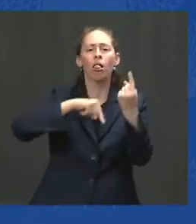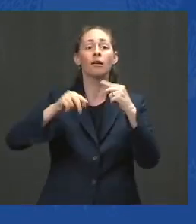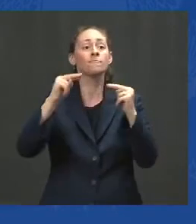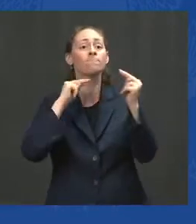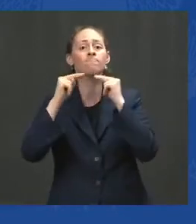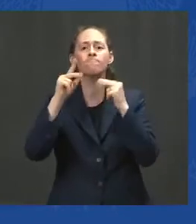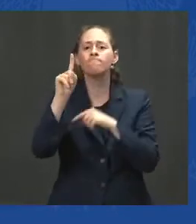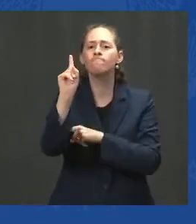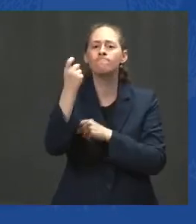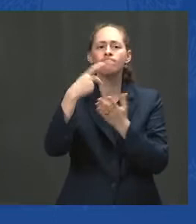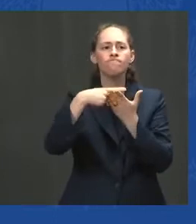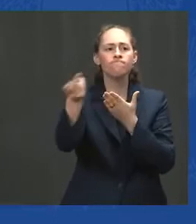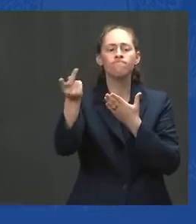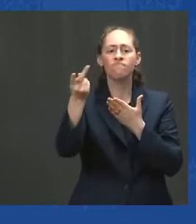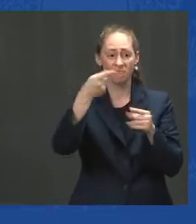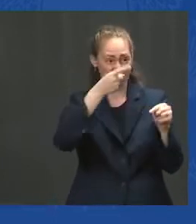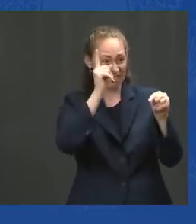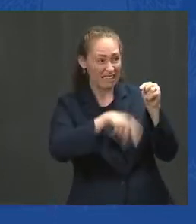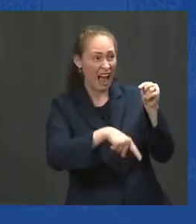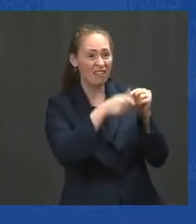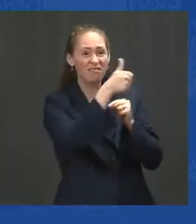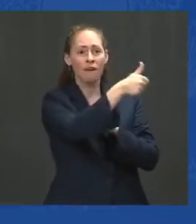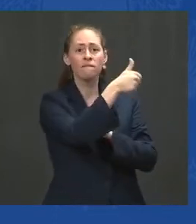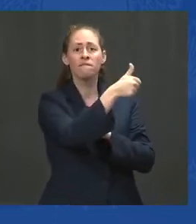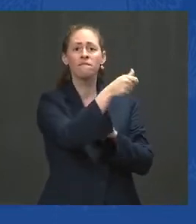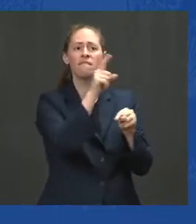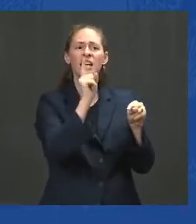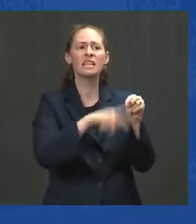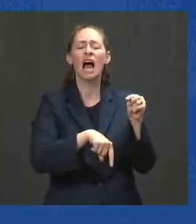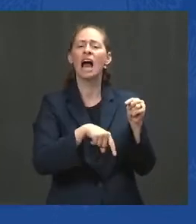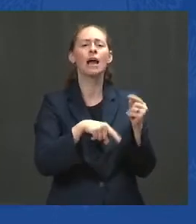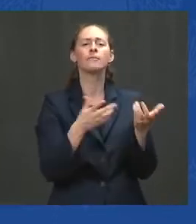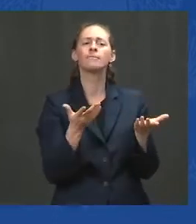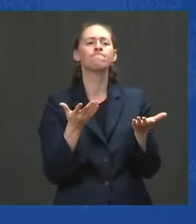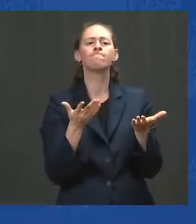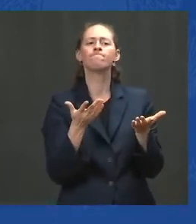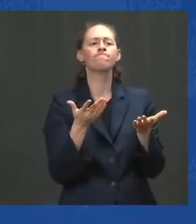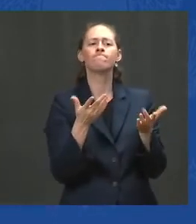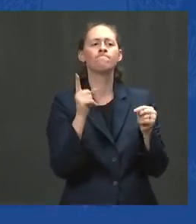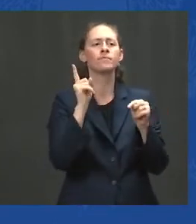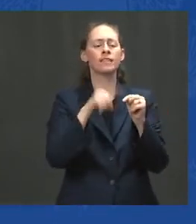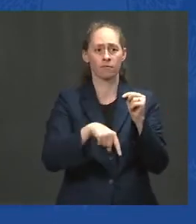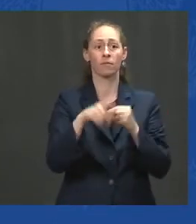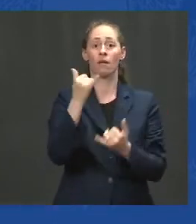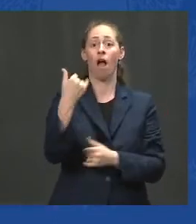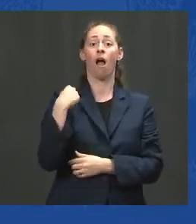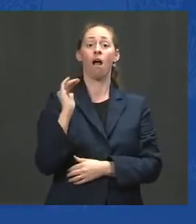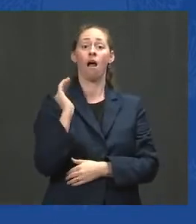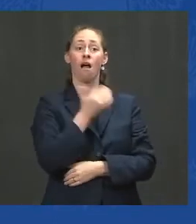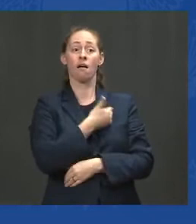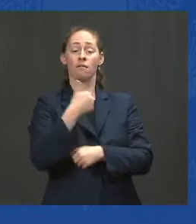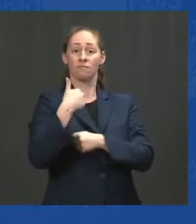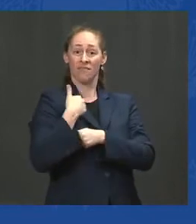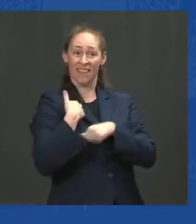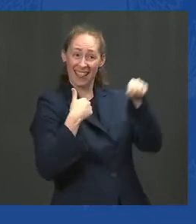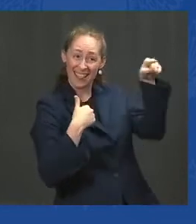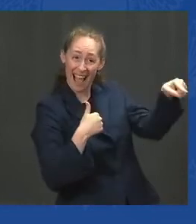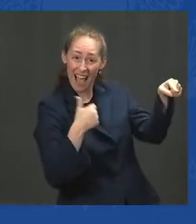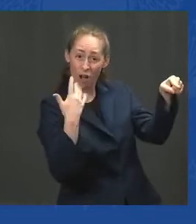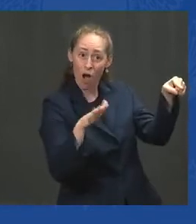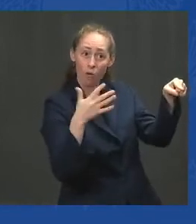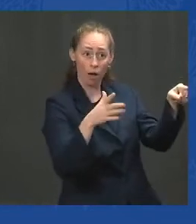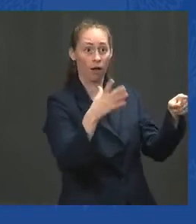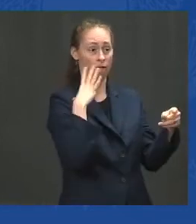chips were down, they would never have done so while U.S. troops remained in Afghanistan, bearing the brunt of the fighting